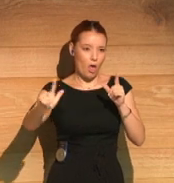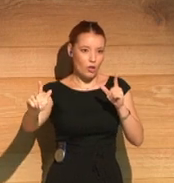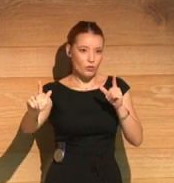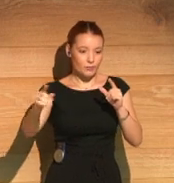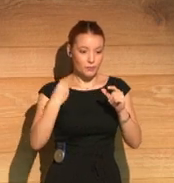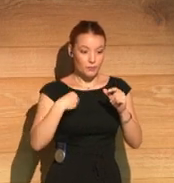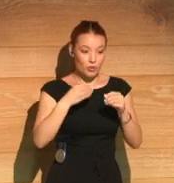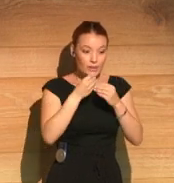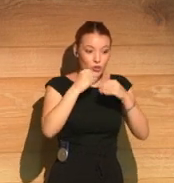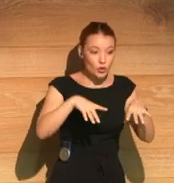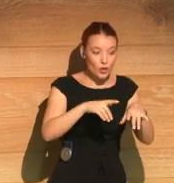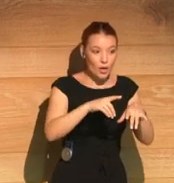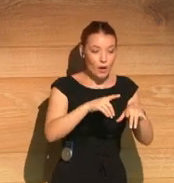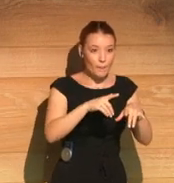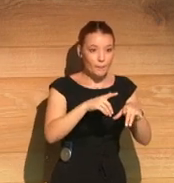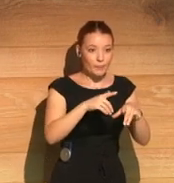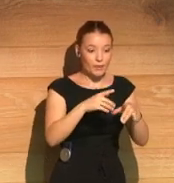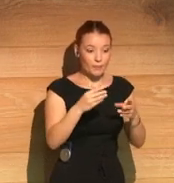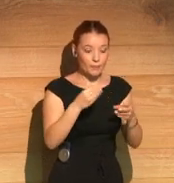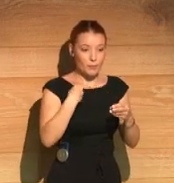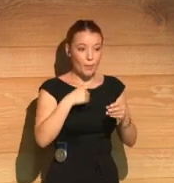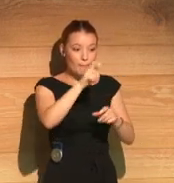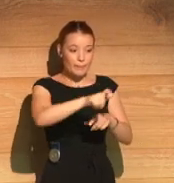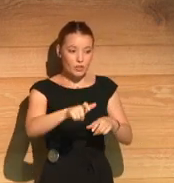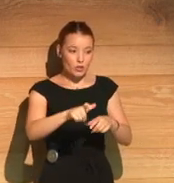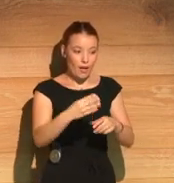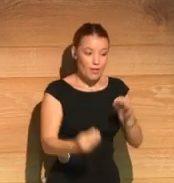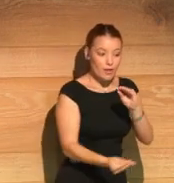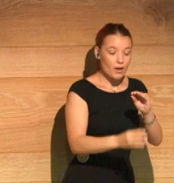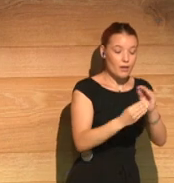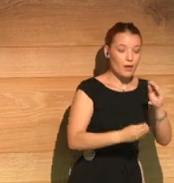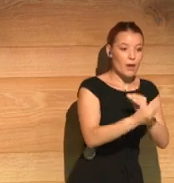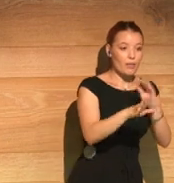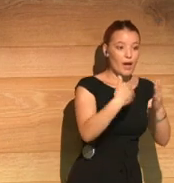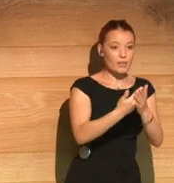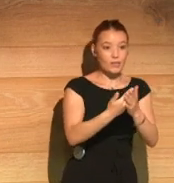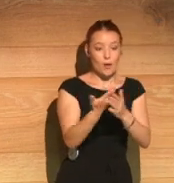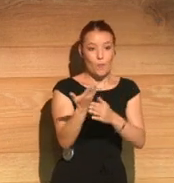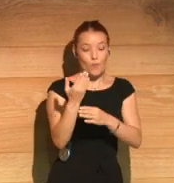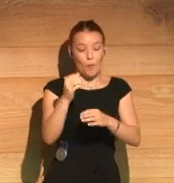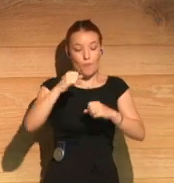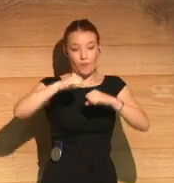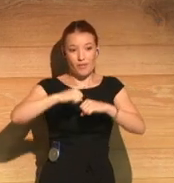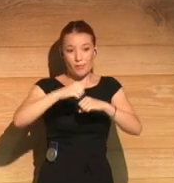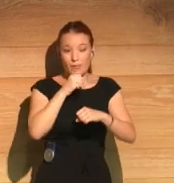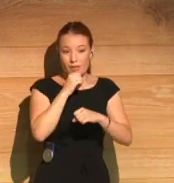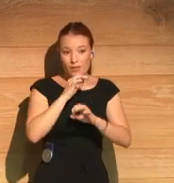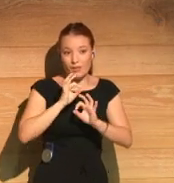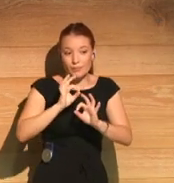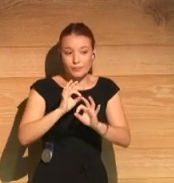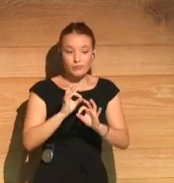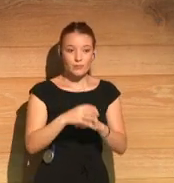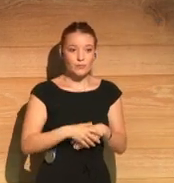old age. And it just seemed convenient for me to kind of tell it in the way that you mentioned there as kind of self